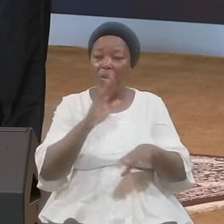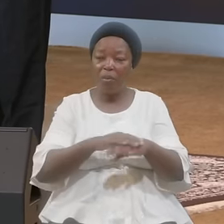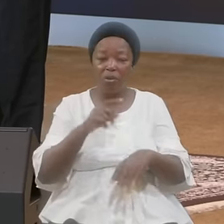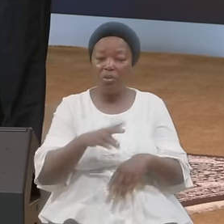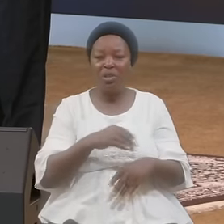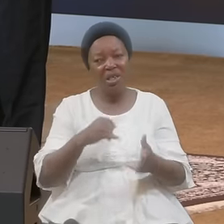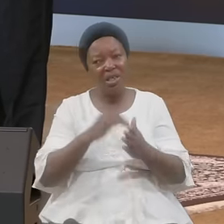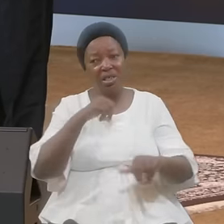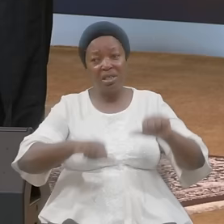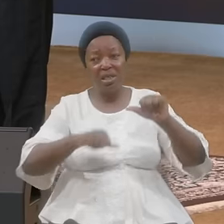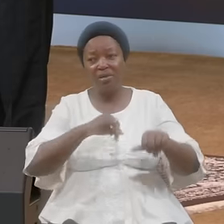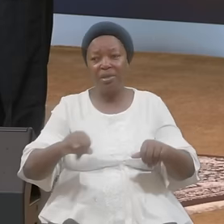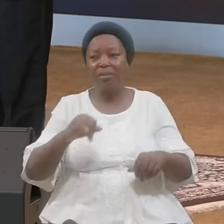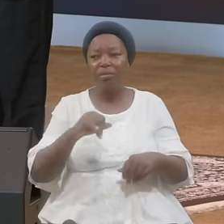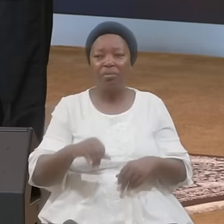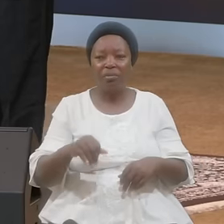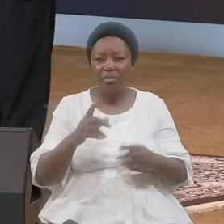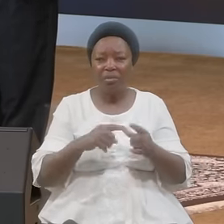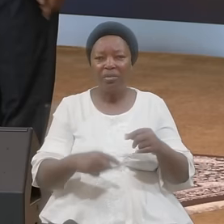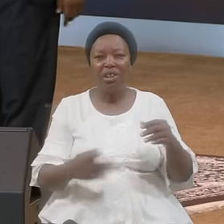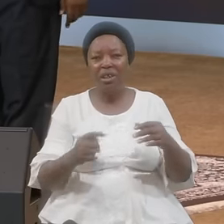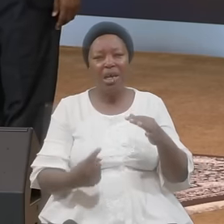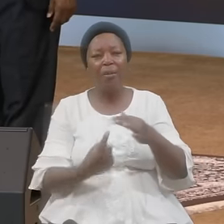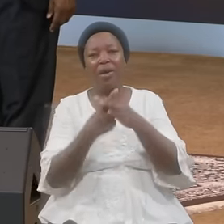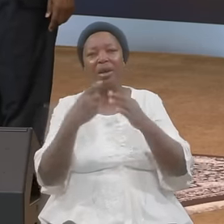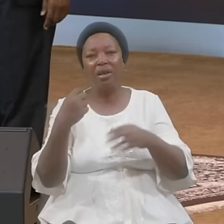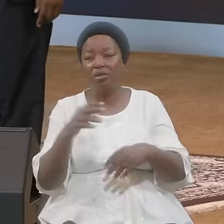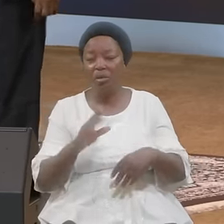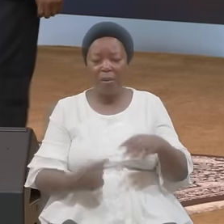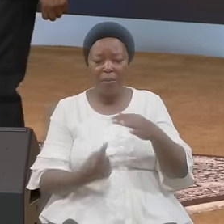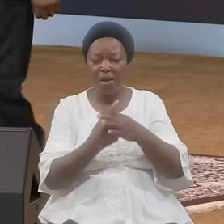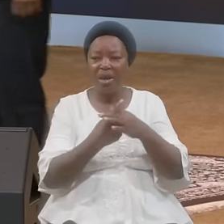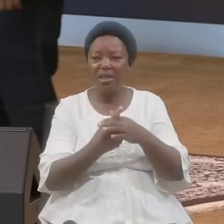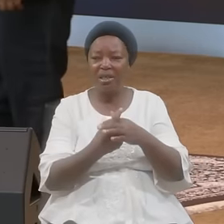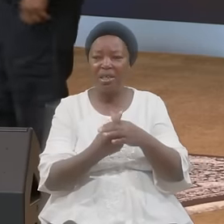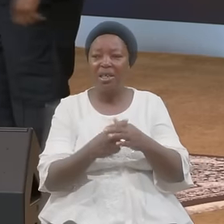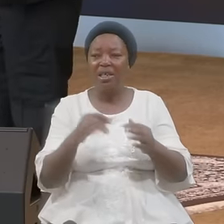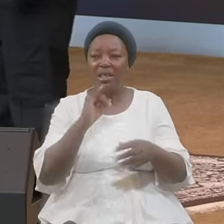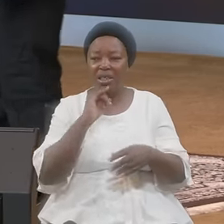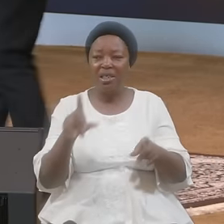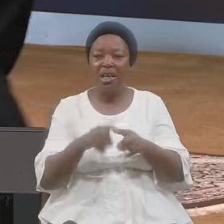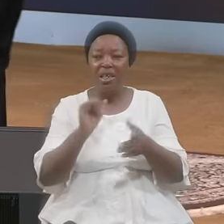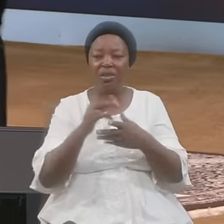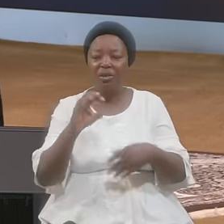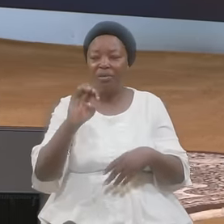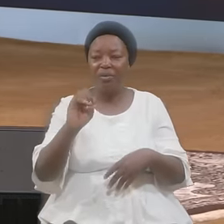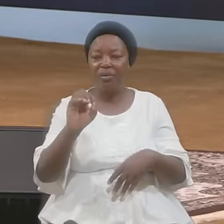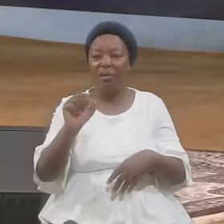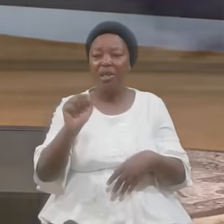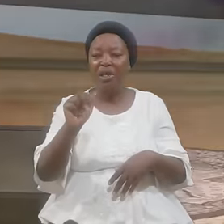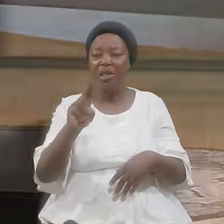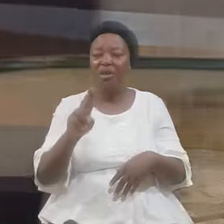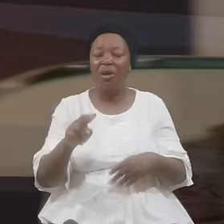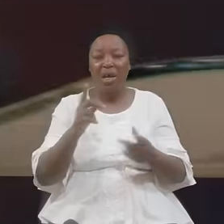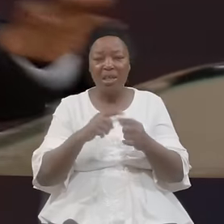The Appearance Is The Appearance Of Esau But The Voice Is Like The Voice Of Jacob And You Know